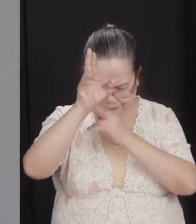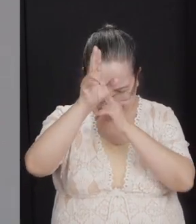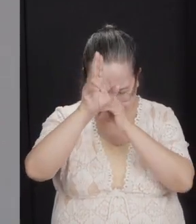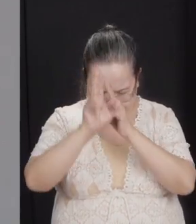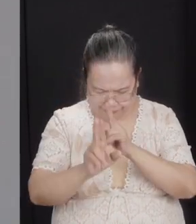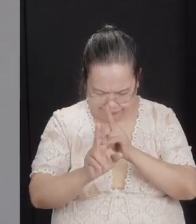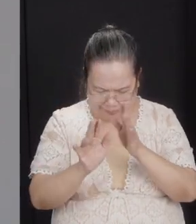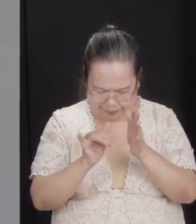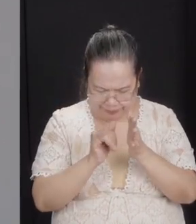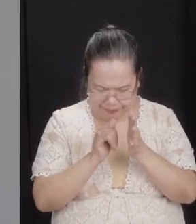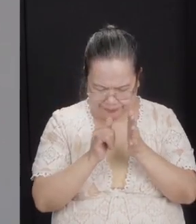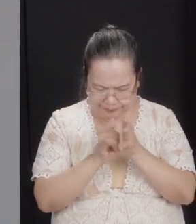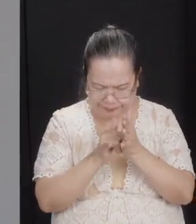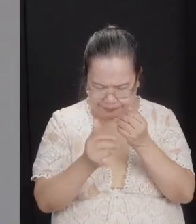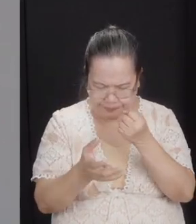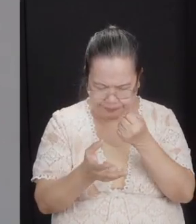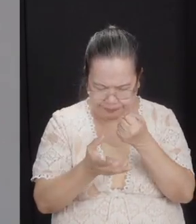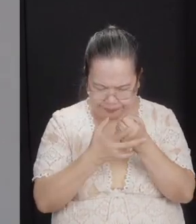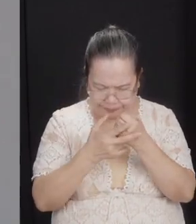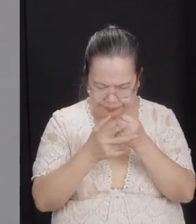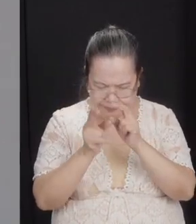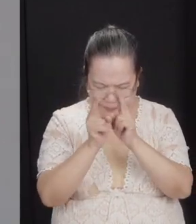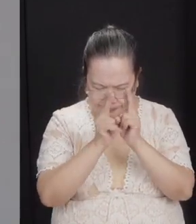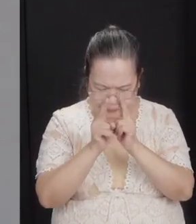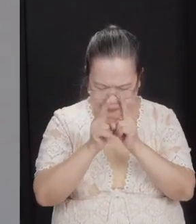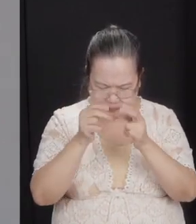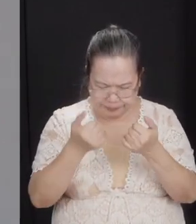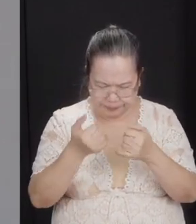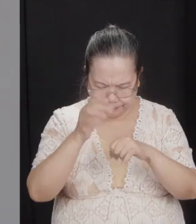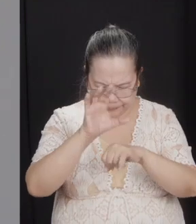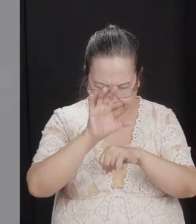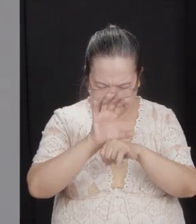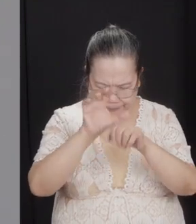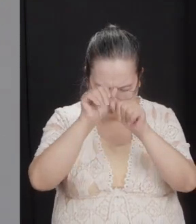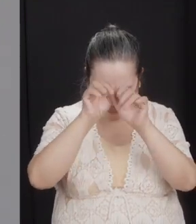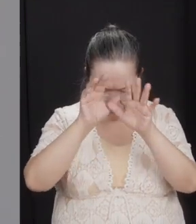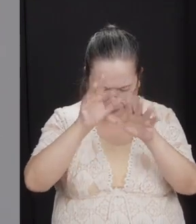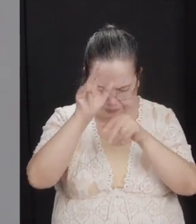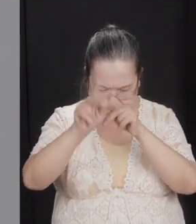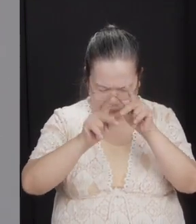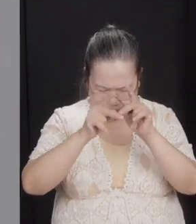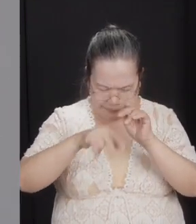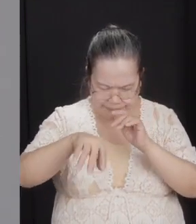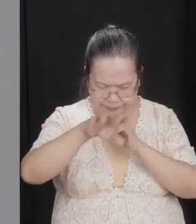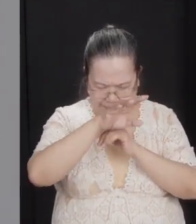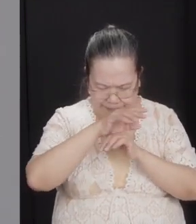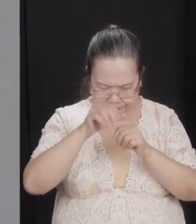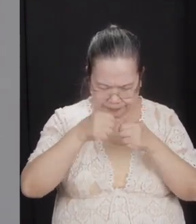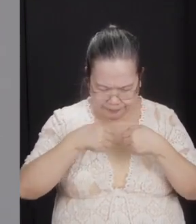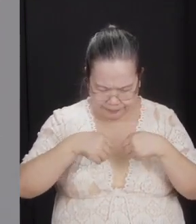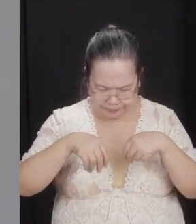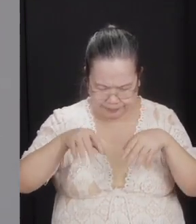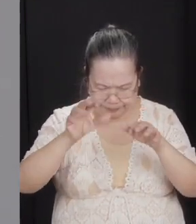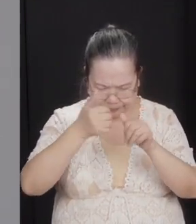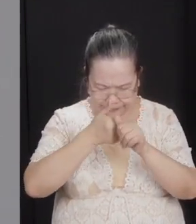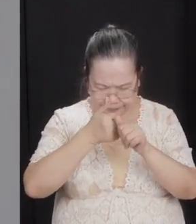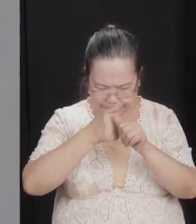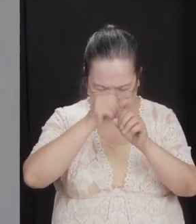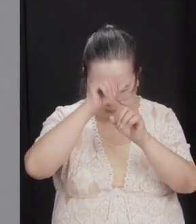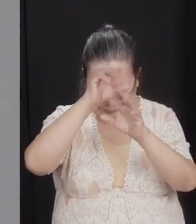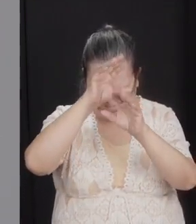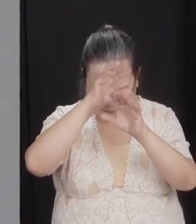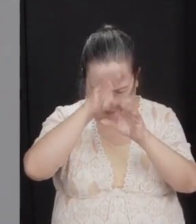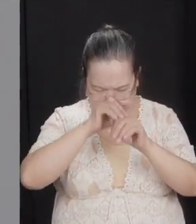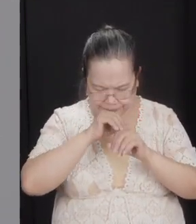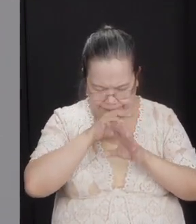that and preserve the unity of this church. Now bless your people as they go. Bless every grandparent, Lord, with